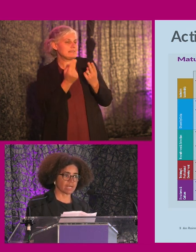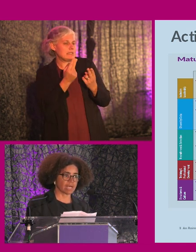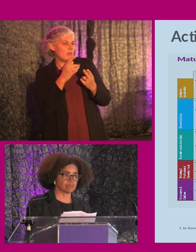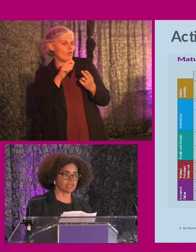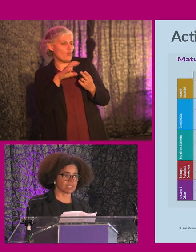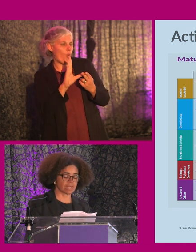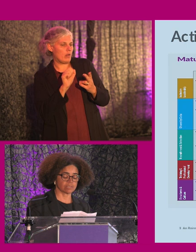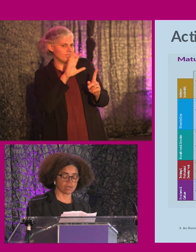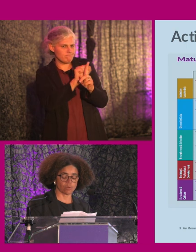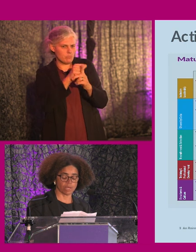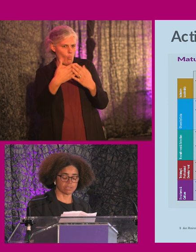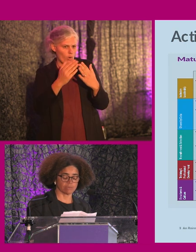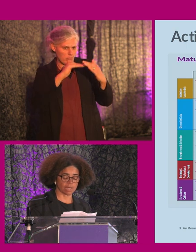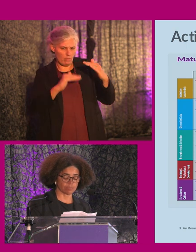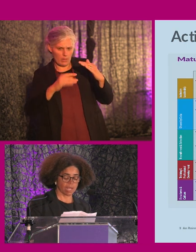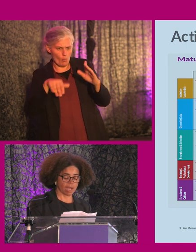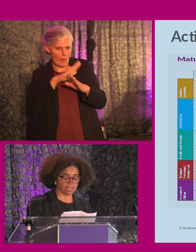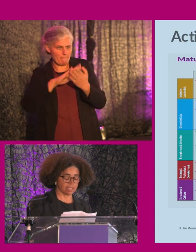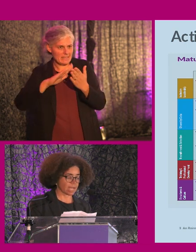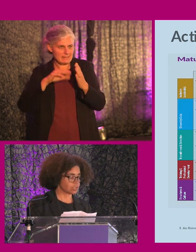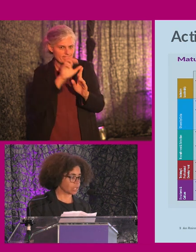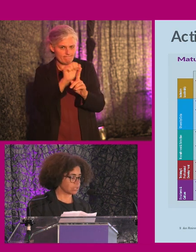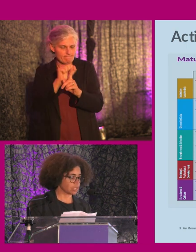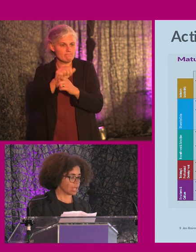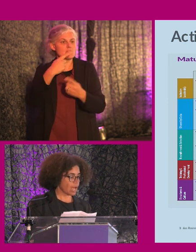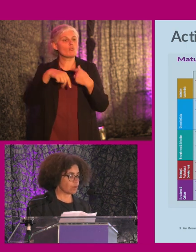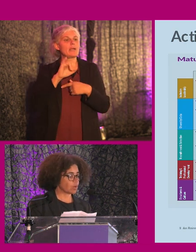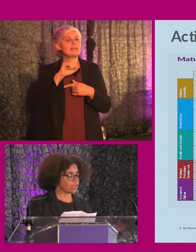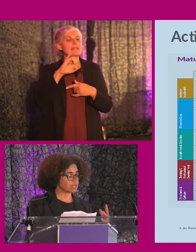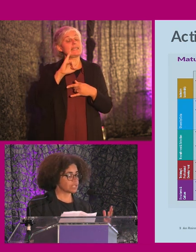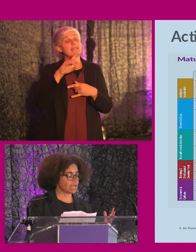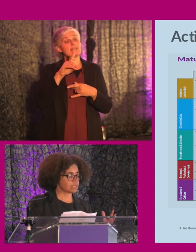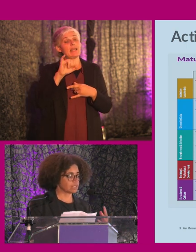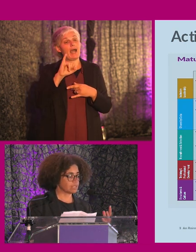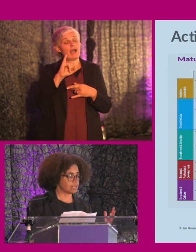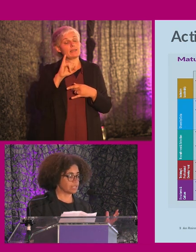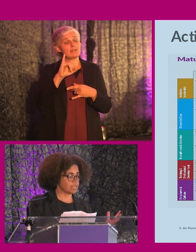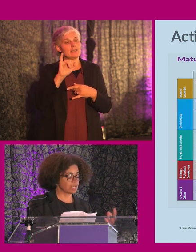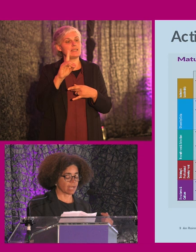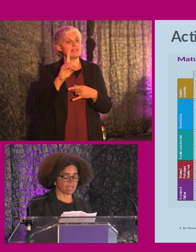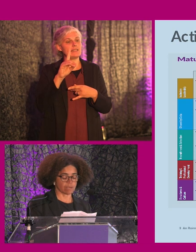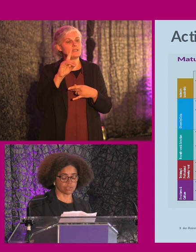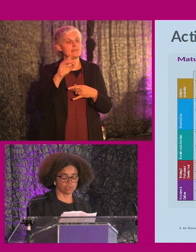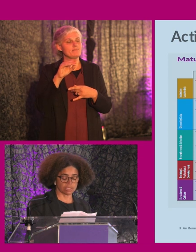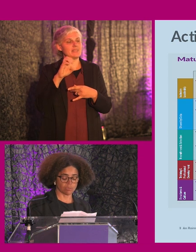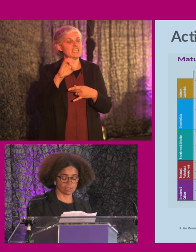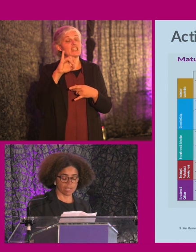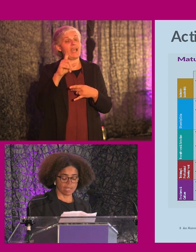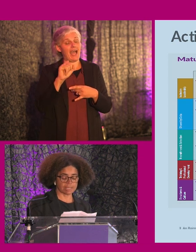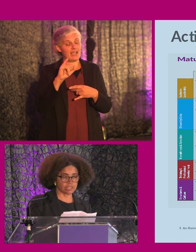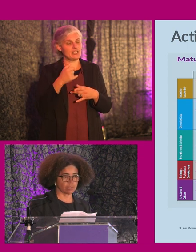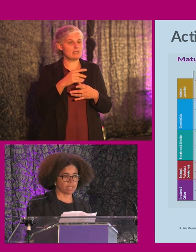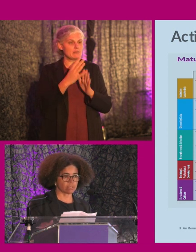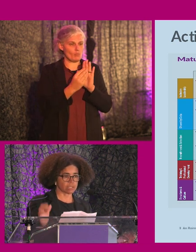identify gaps and to set us on our way to develop our EDI strategy. And what we actually had the, the EDI maturity model,